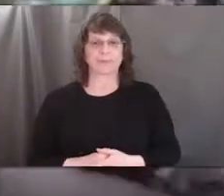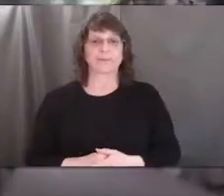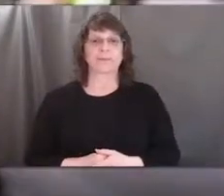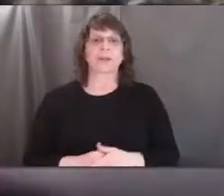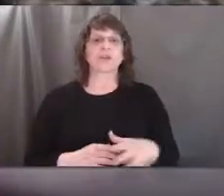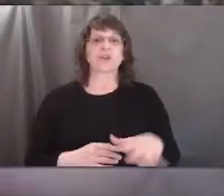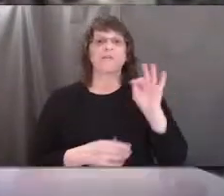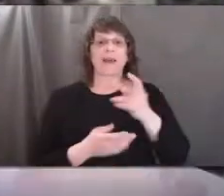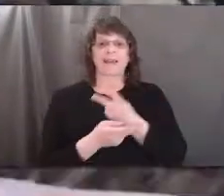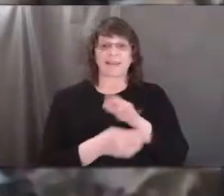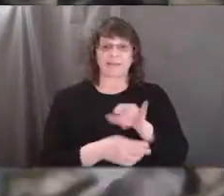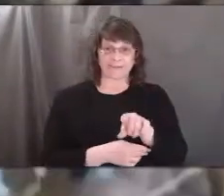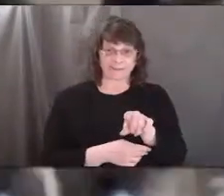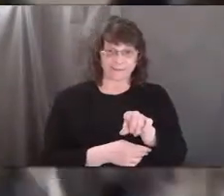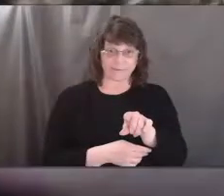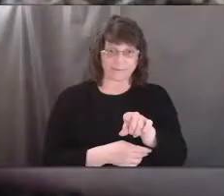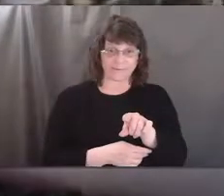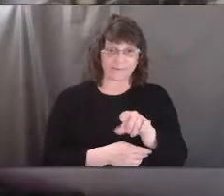skeletonized leaf.